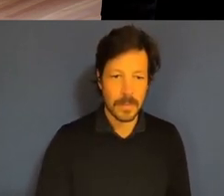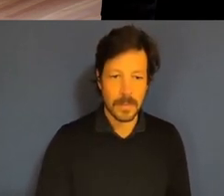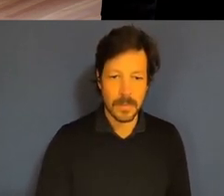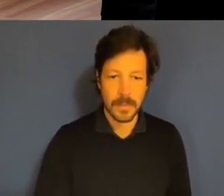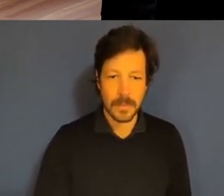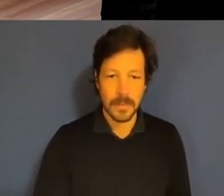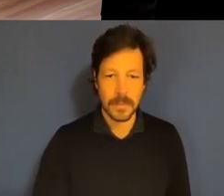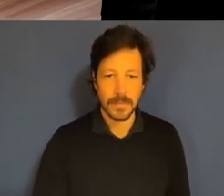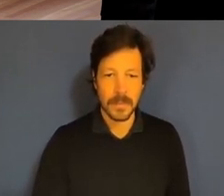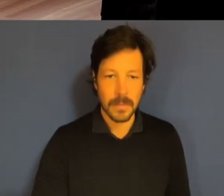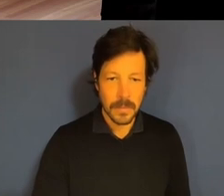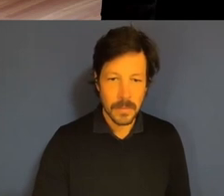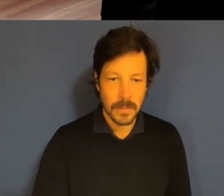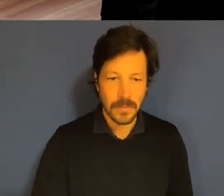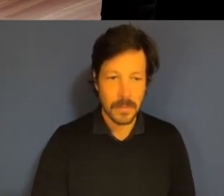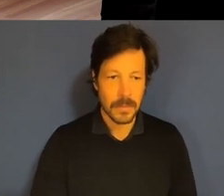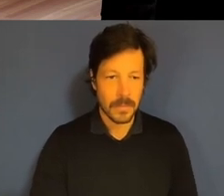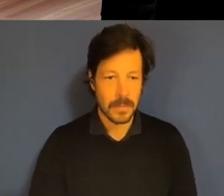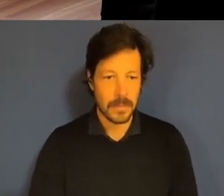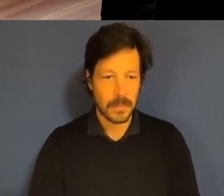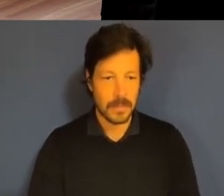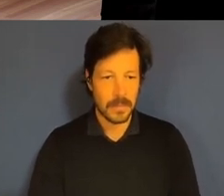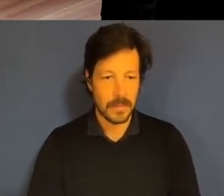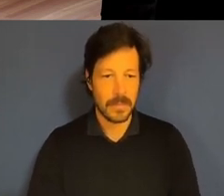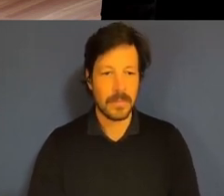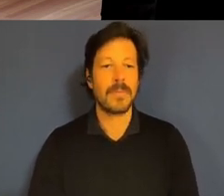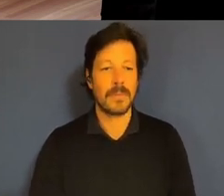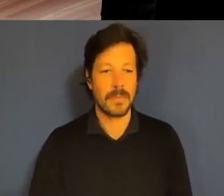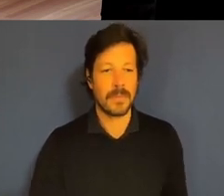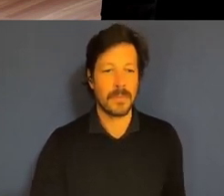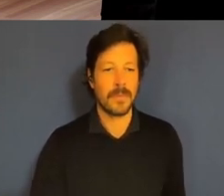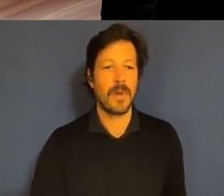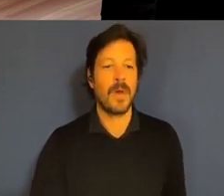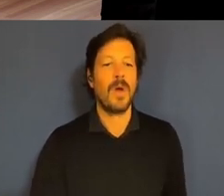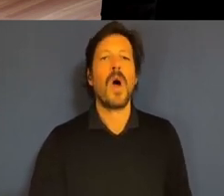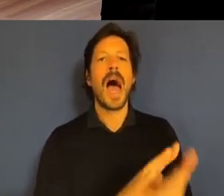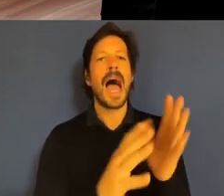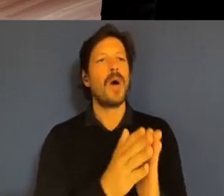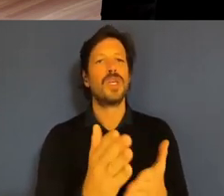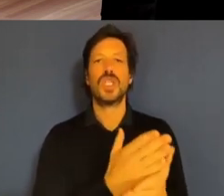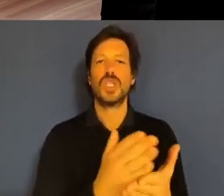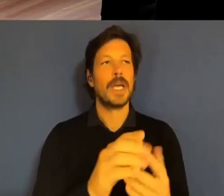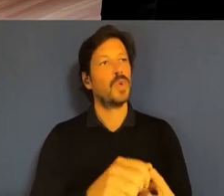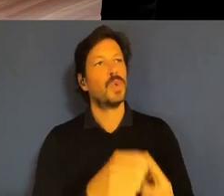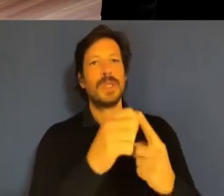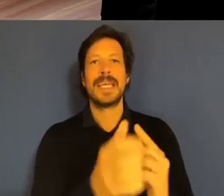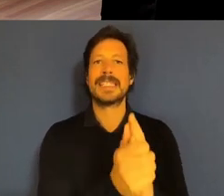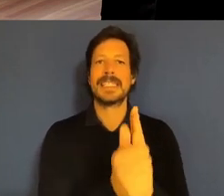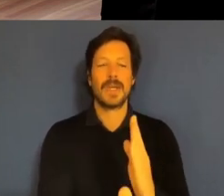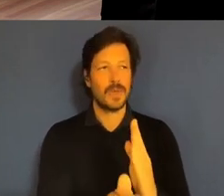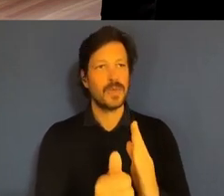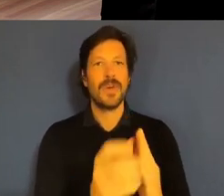generations. How can we best share the unique skills and perspectives of each generation